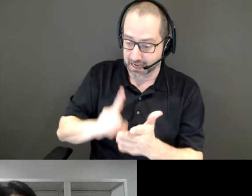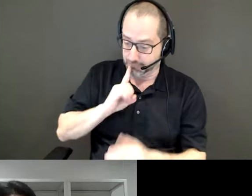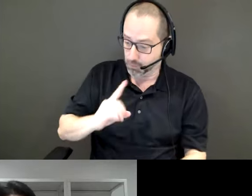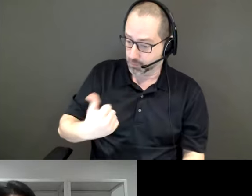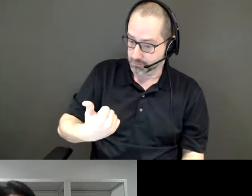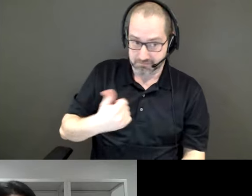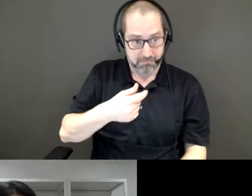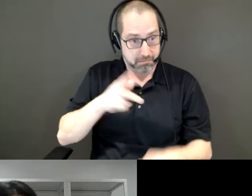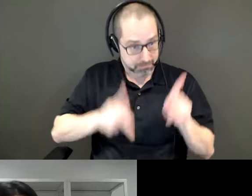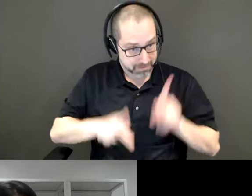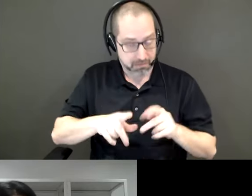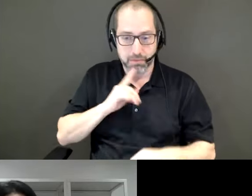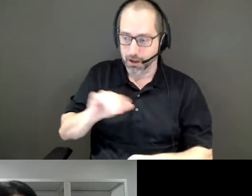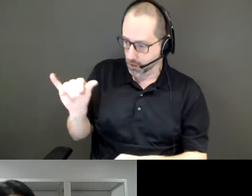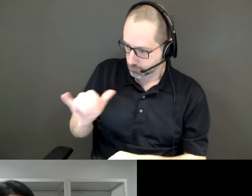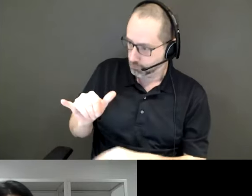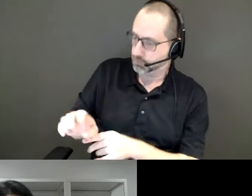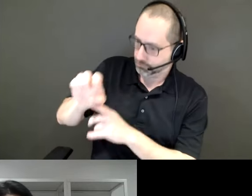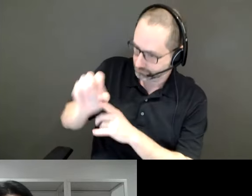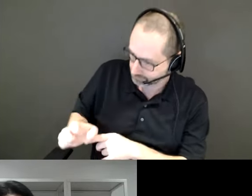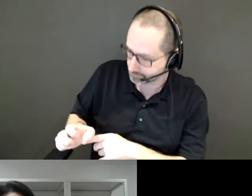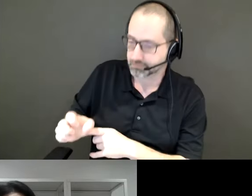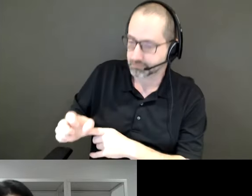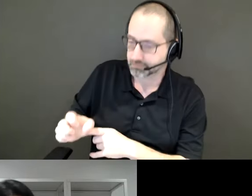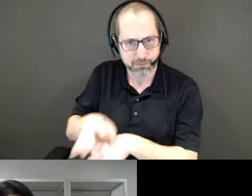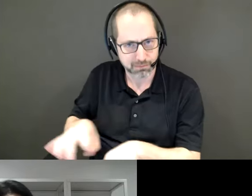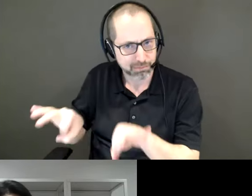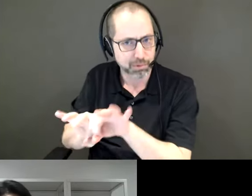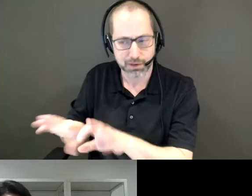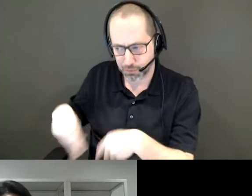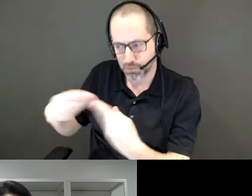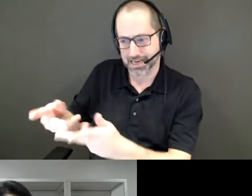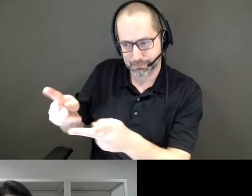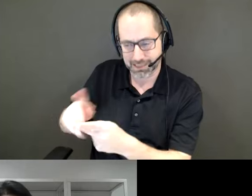but the necessity and importance of creating space for all living things